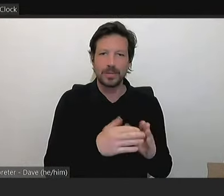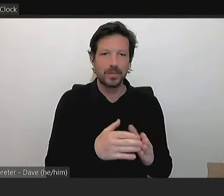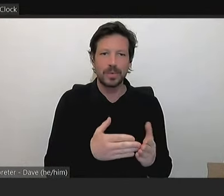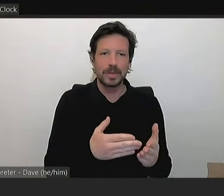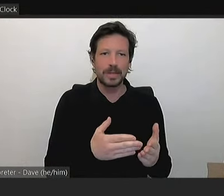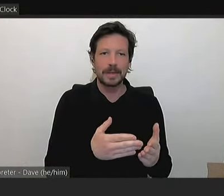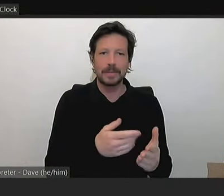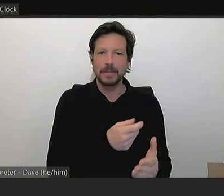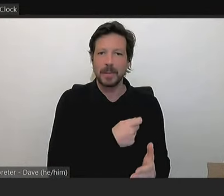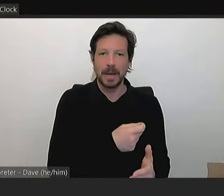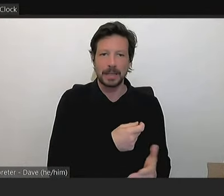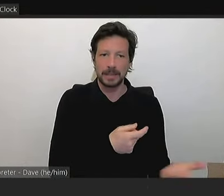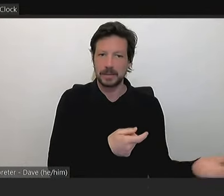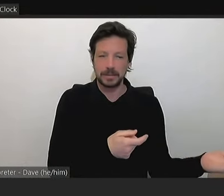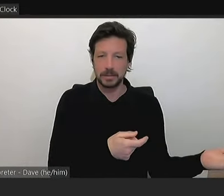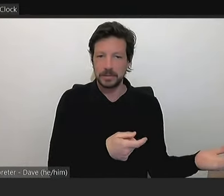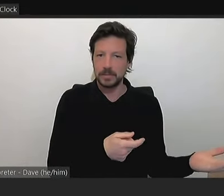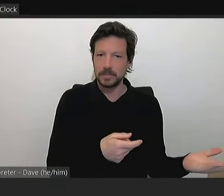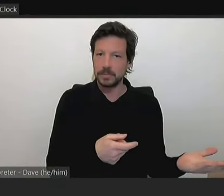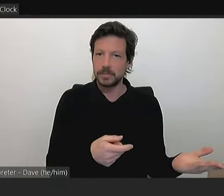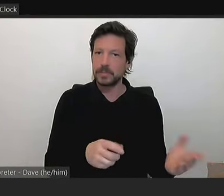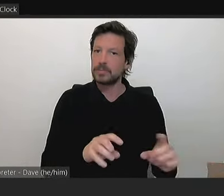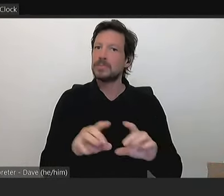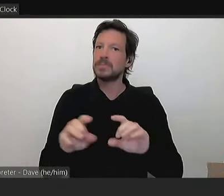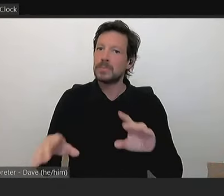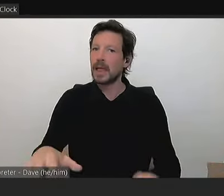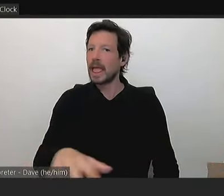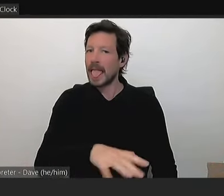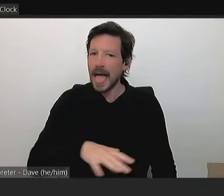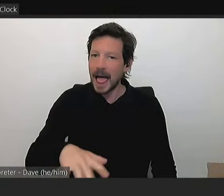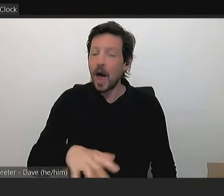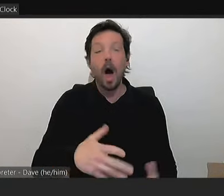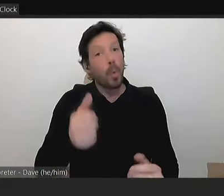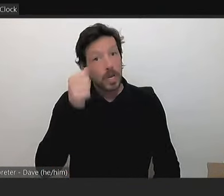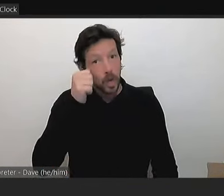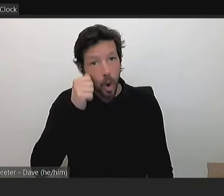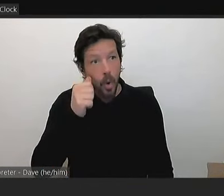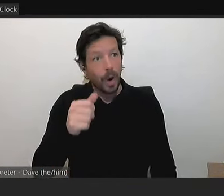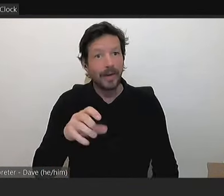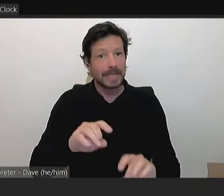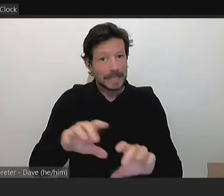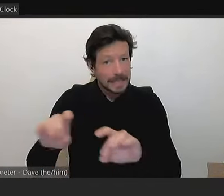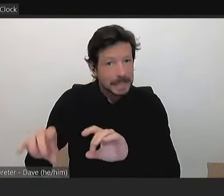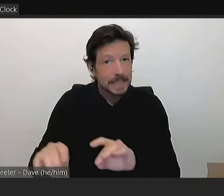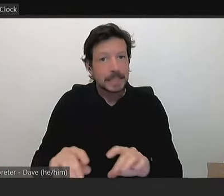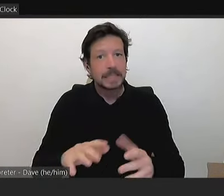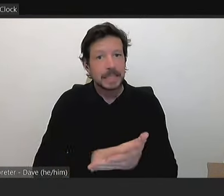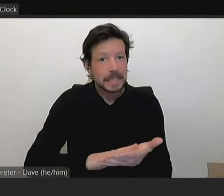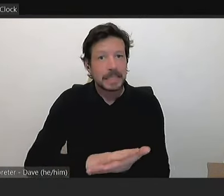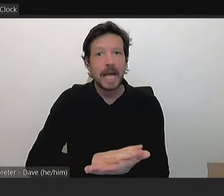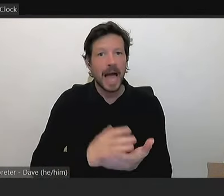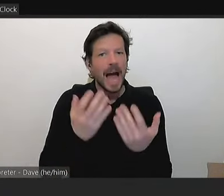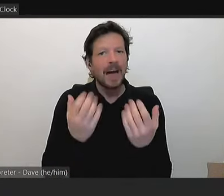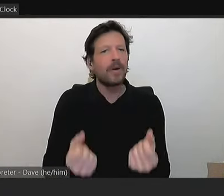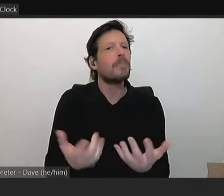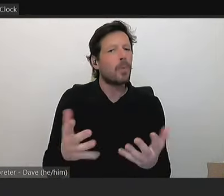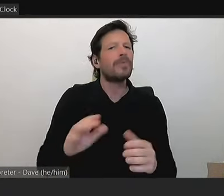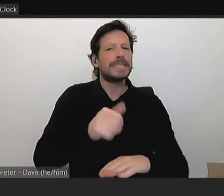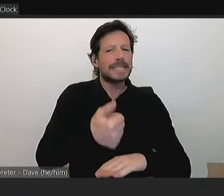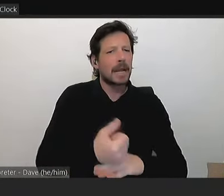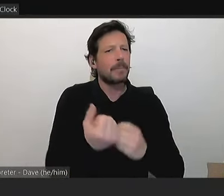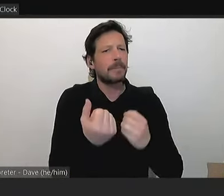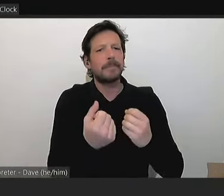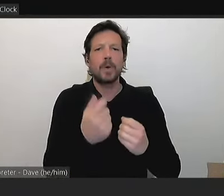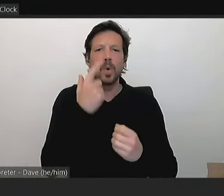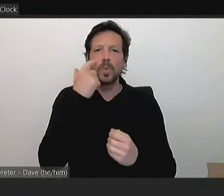the land. We know and acknowledge that contamination is there. We have dealt with it and put in place reasonable measures which have been approved by